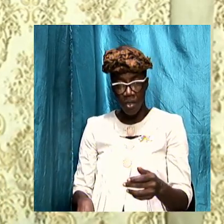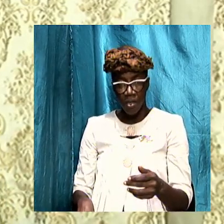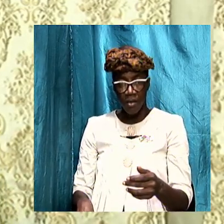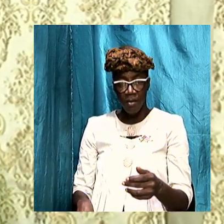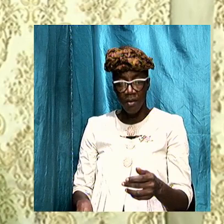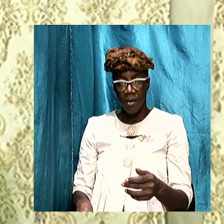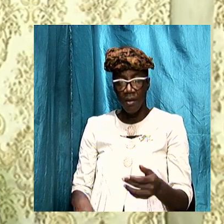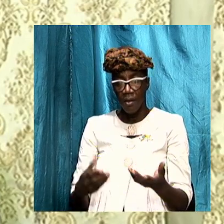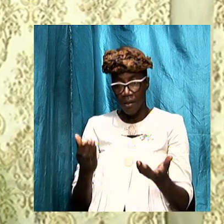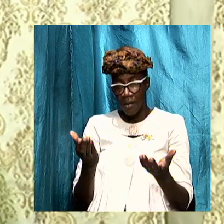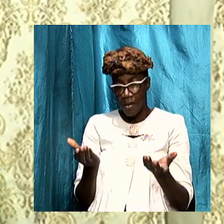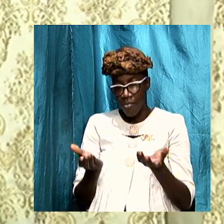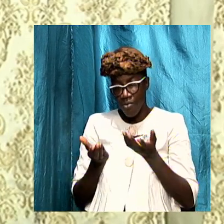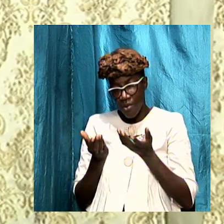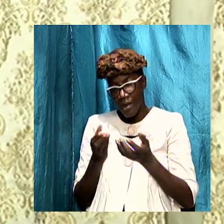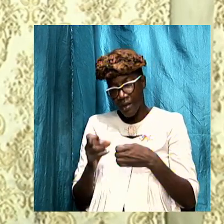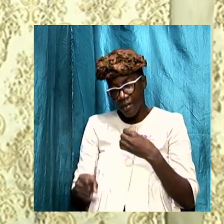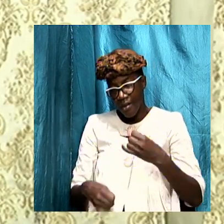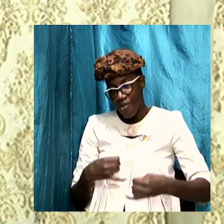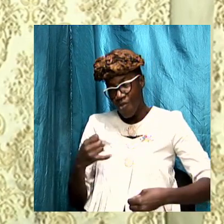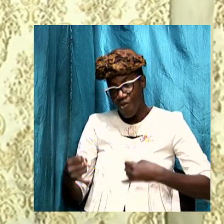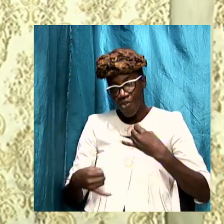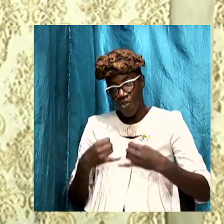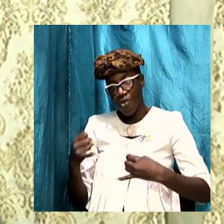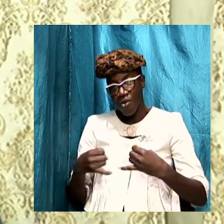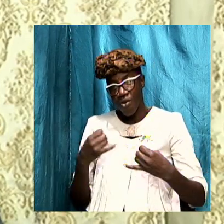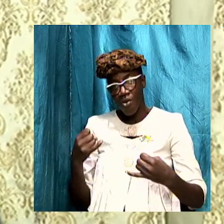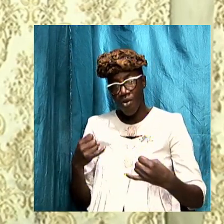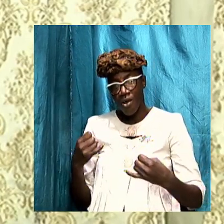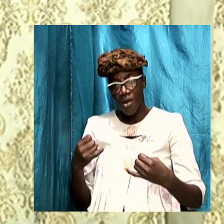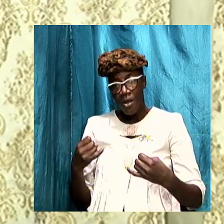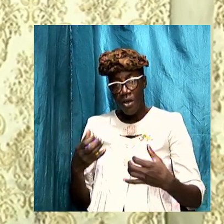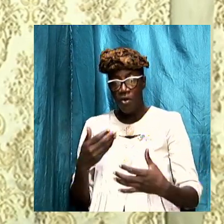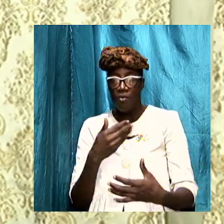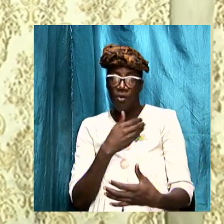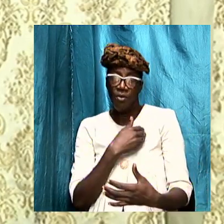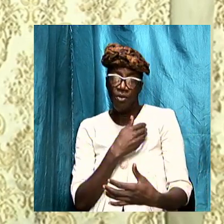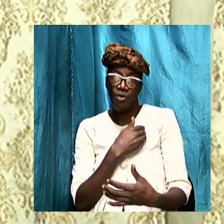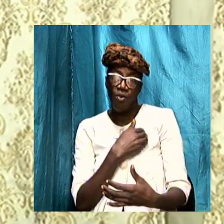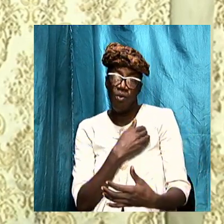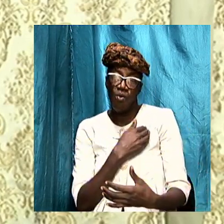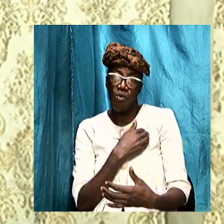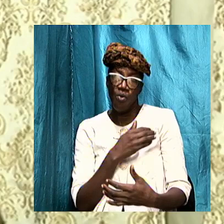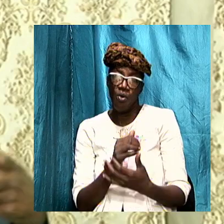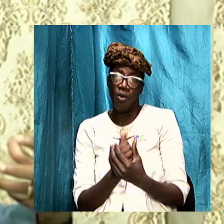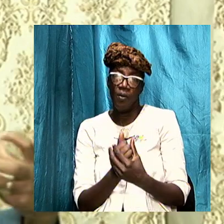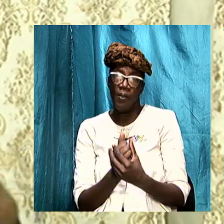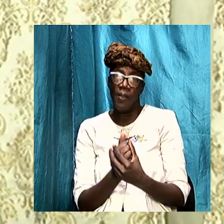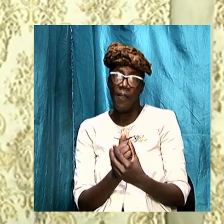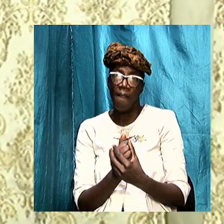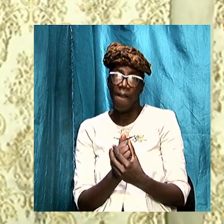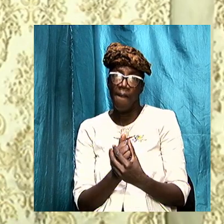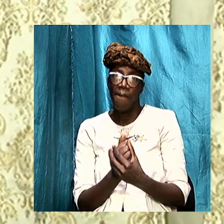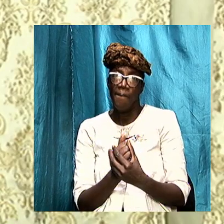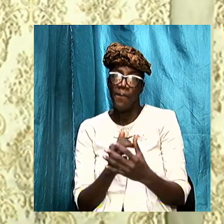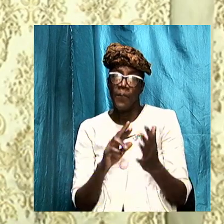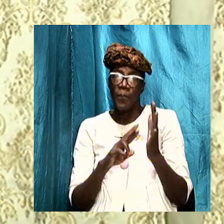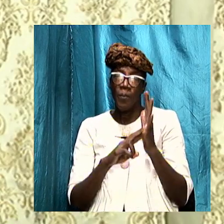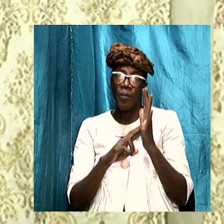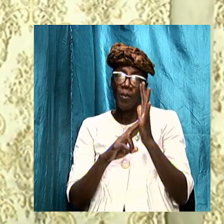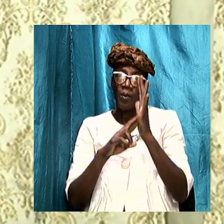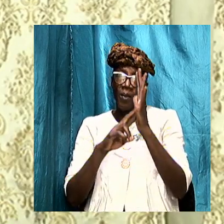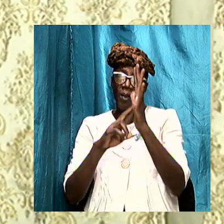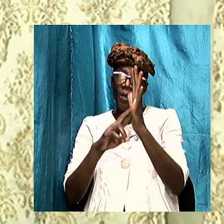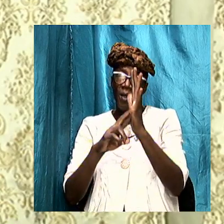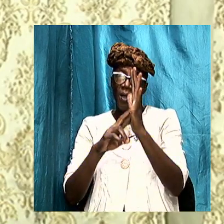brings joy to our soul very important yes and so revelation is a book of